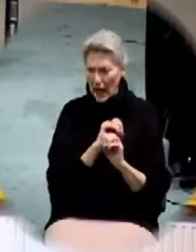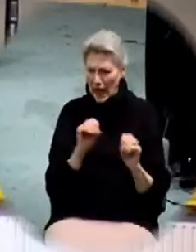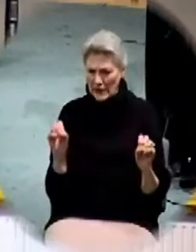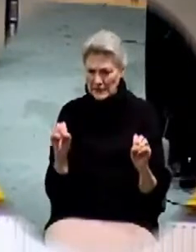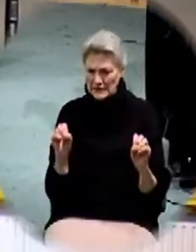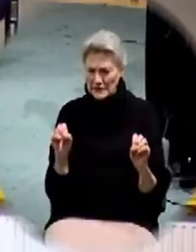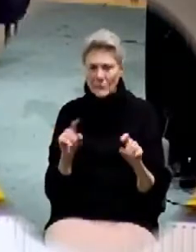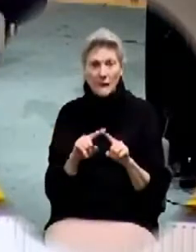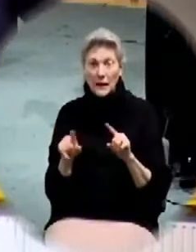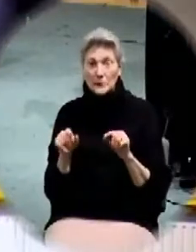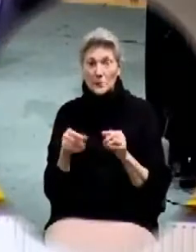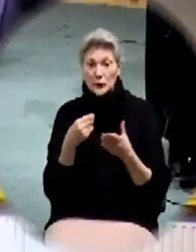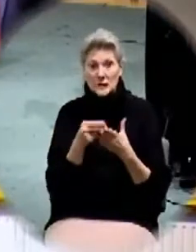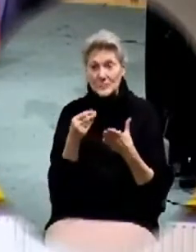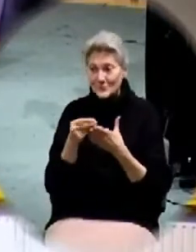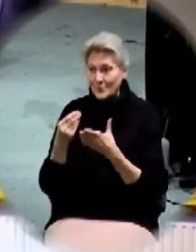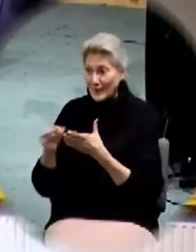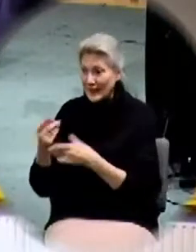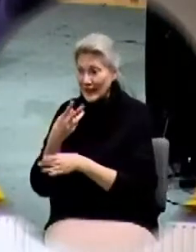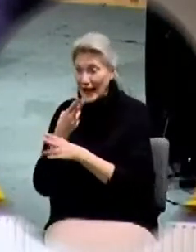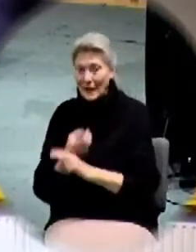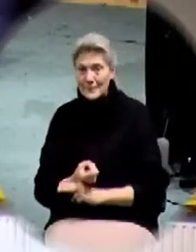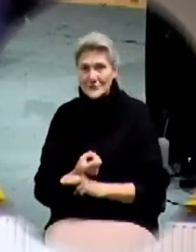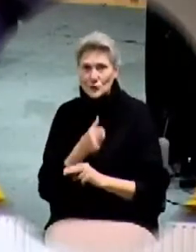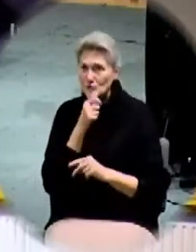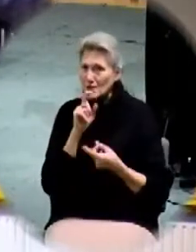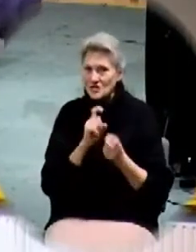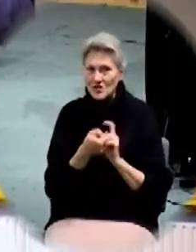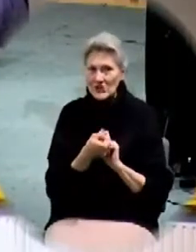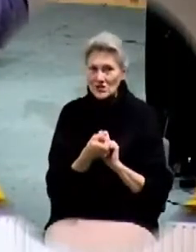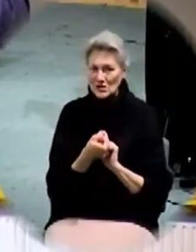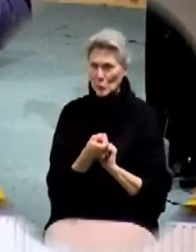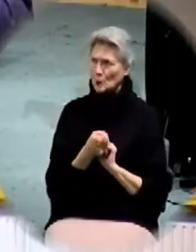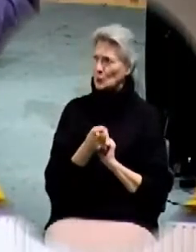you don't change your spending habits. Ouch.